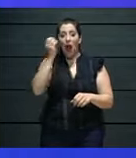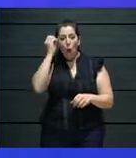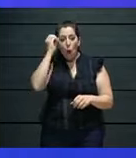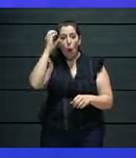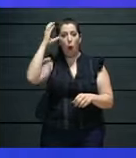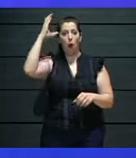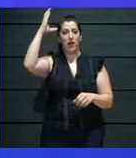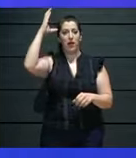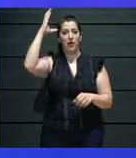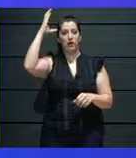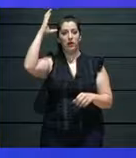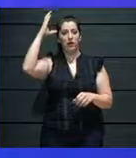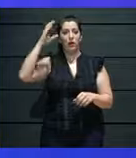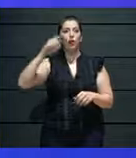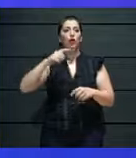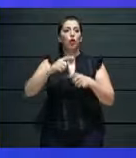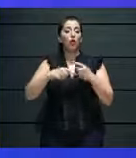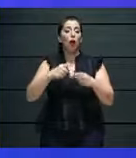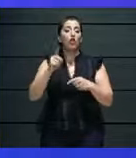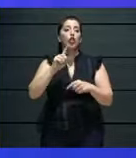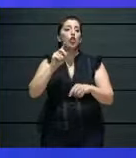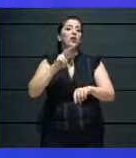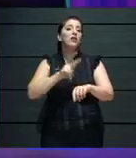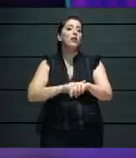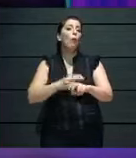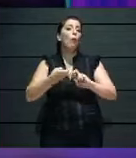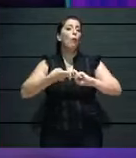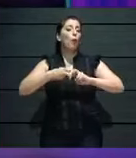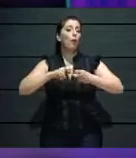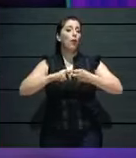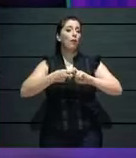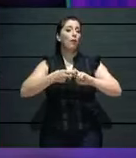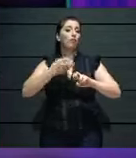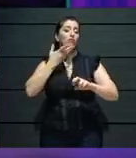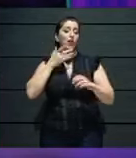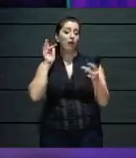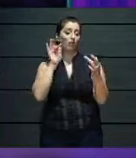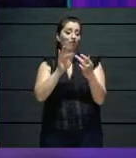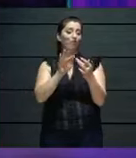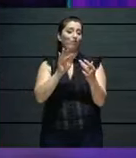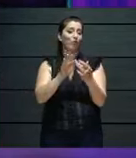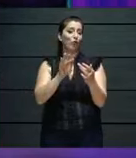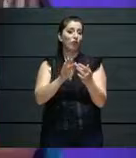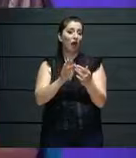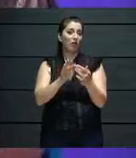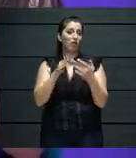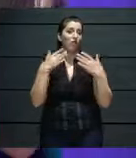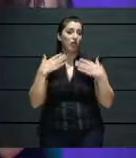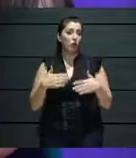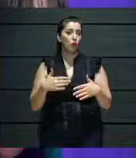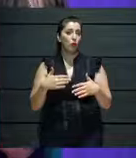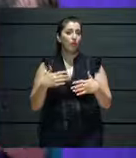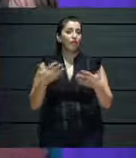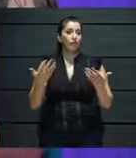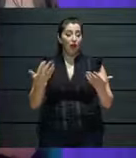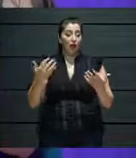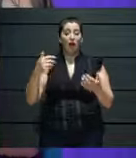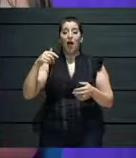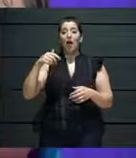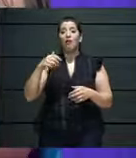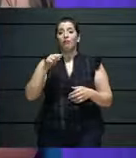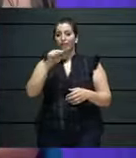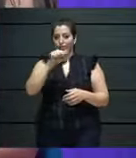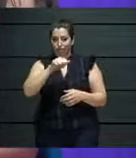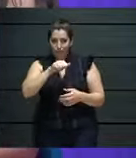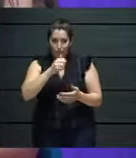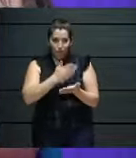have physical contact going on. Exactly. Because now we know we have suffered kind of having to stop everything, all our